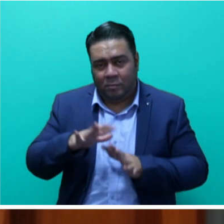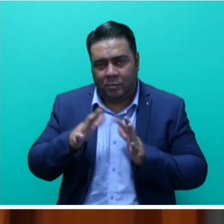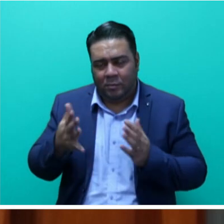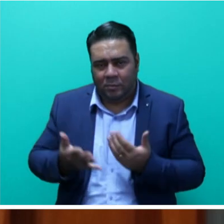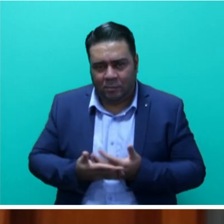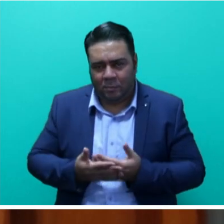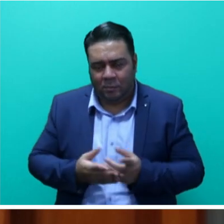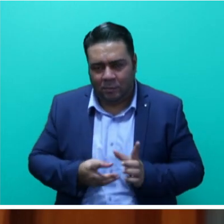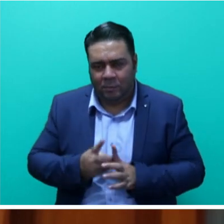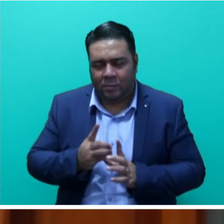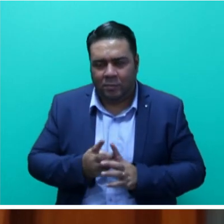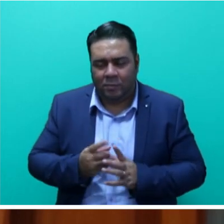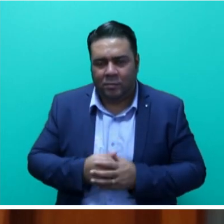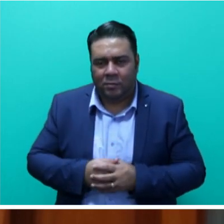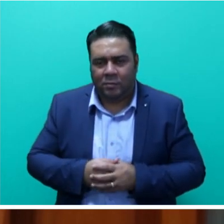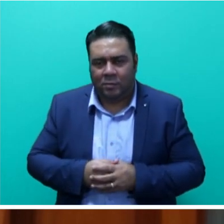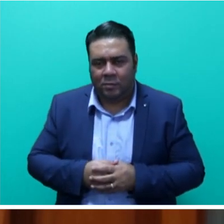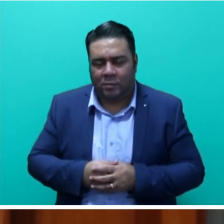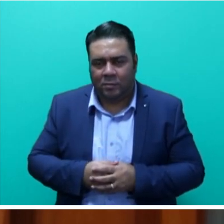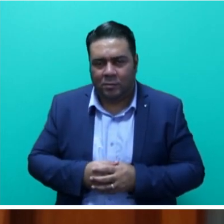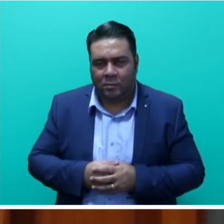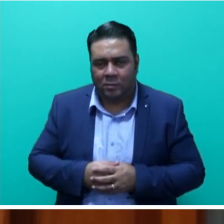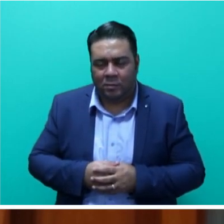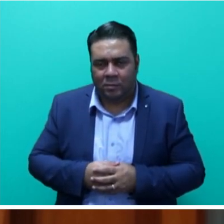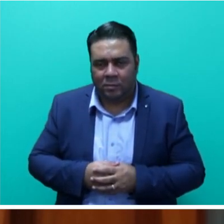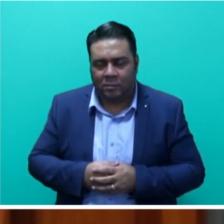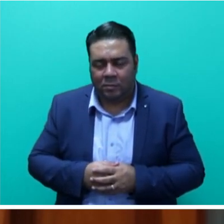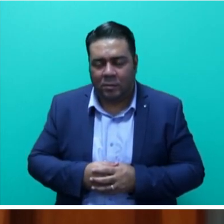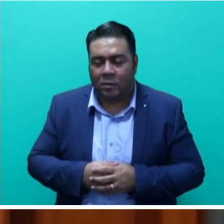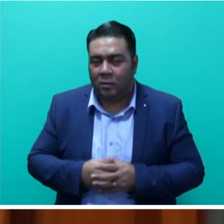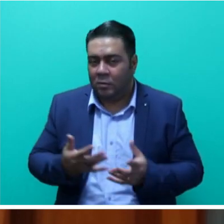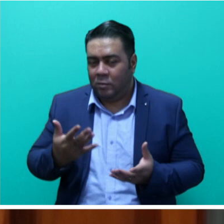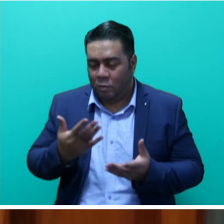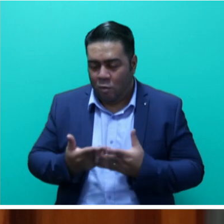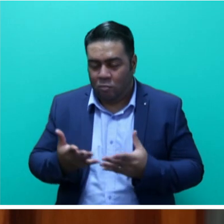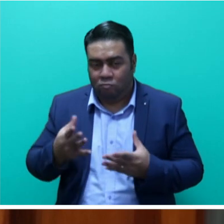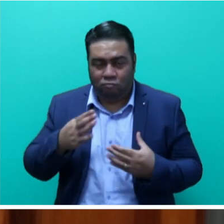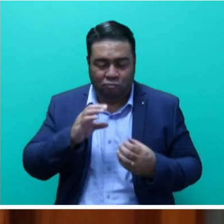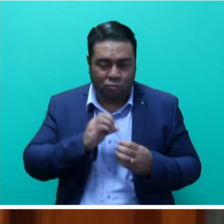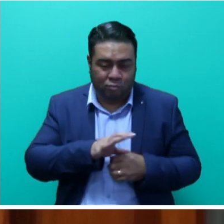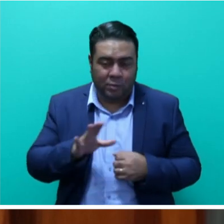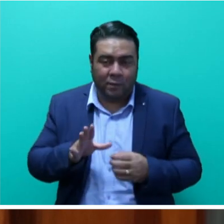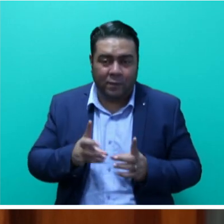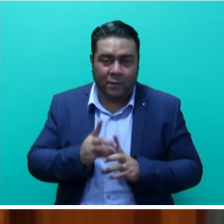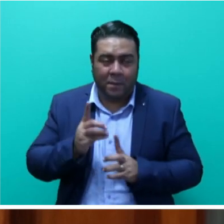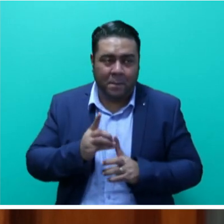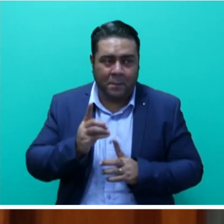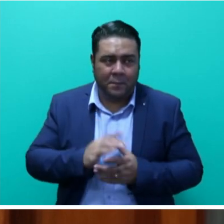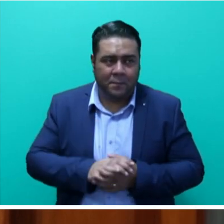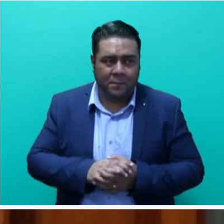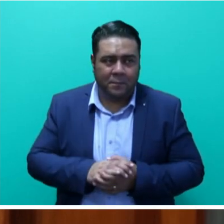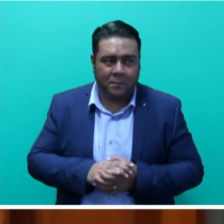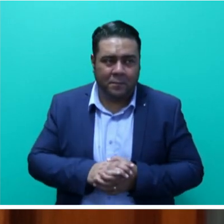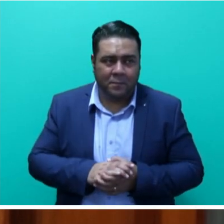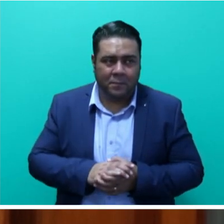and reiterate our position on cooperative development. Mr. Speaker, sir, the conference